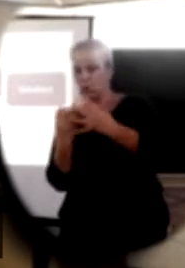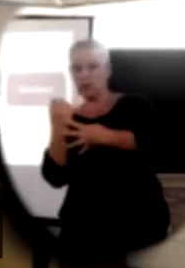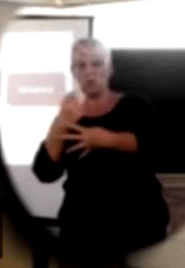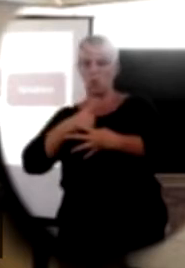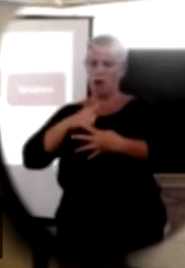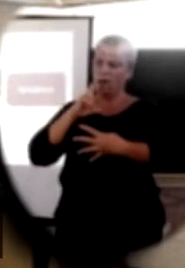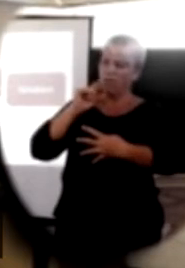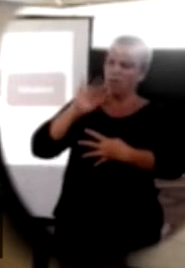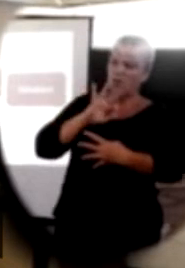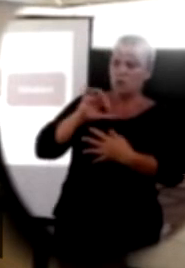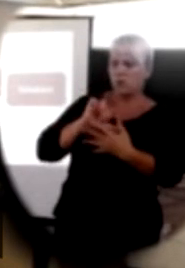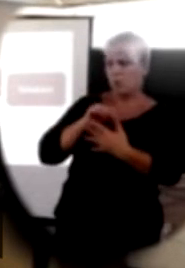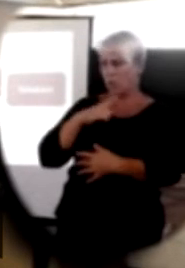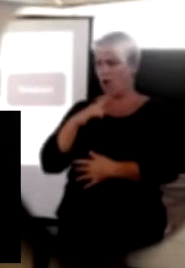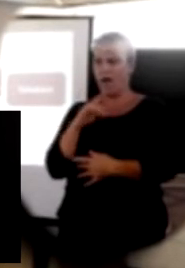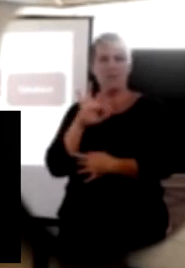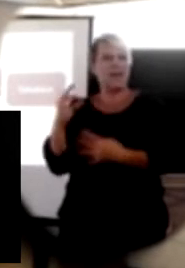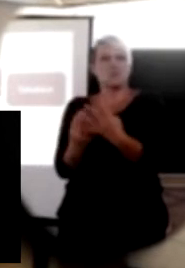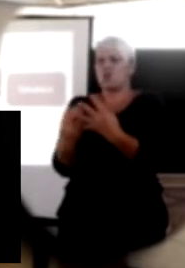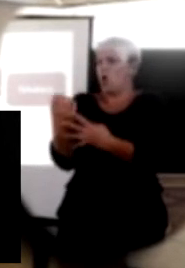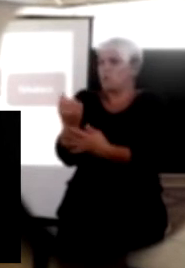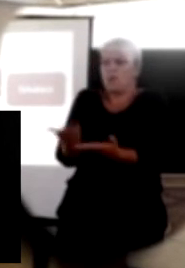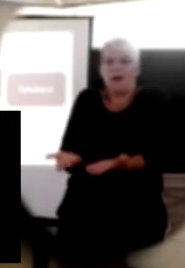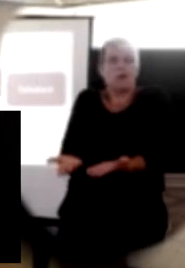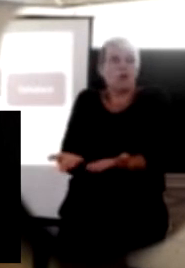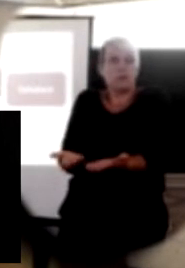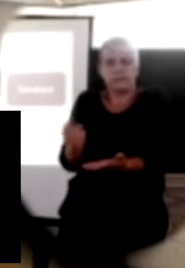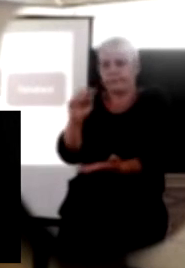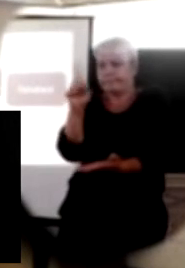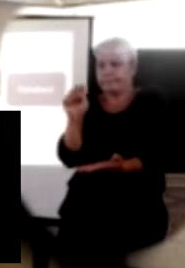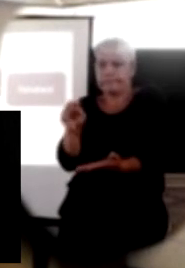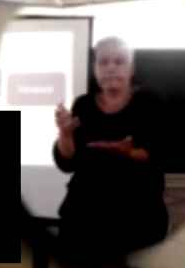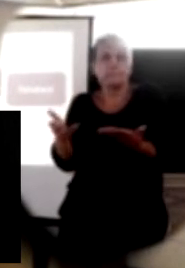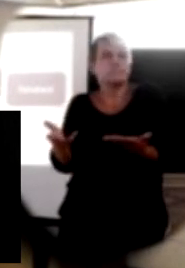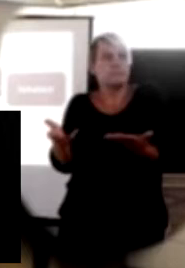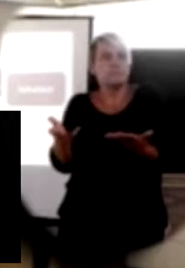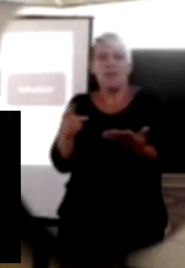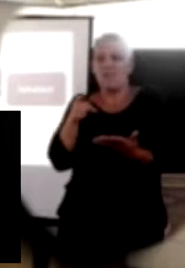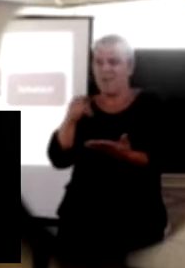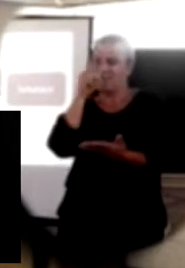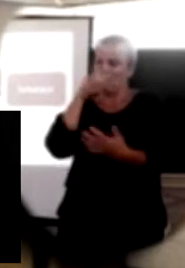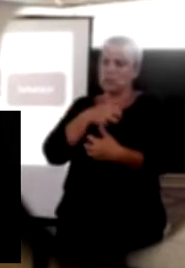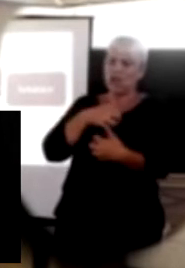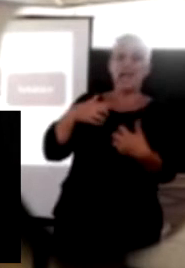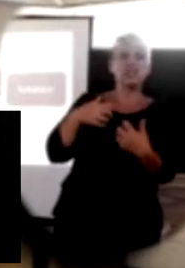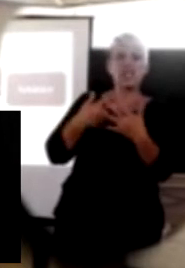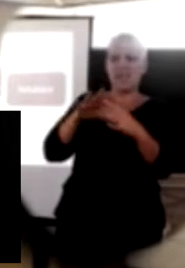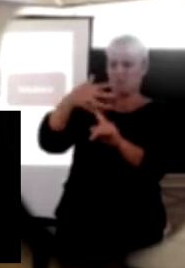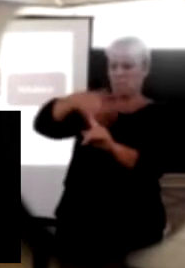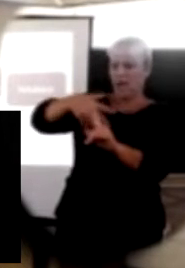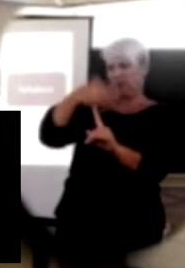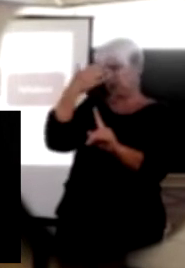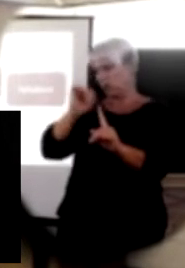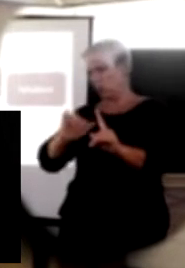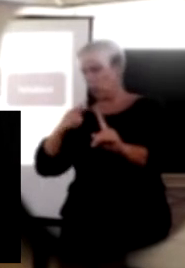of why the child isn't speaking. And so that can be quite challenging for the